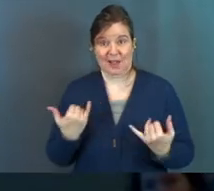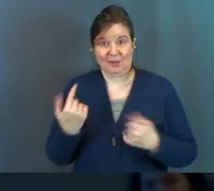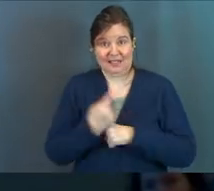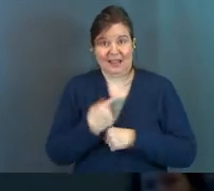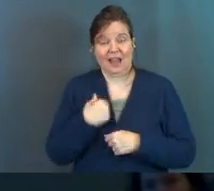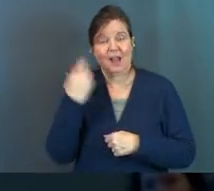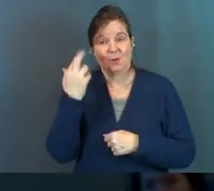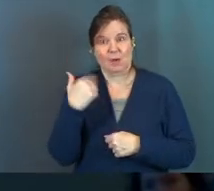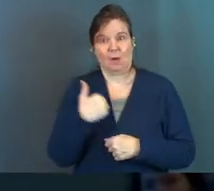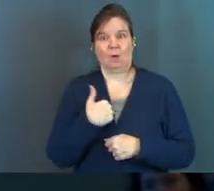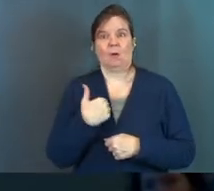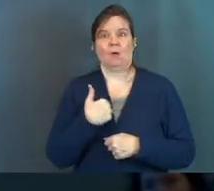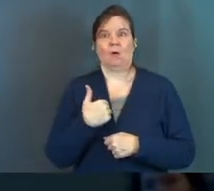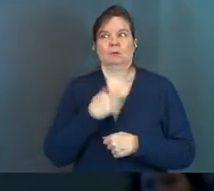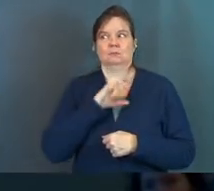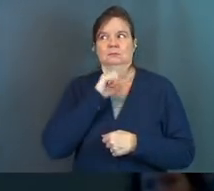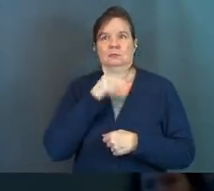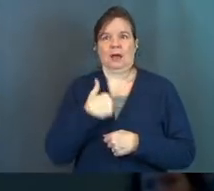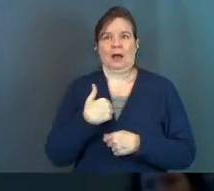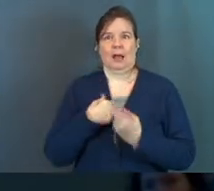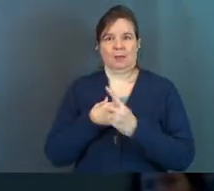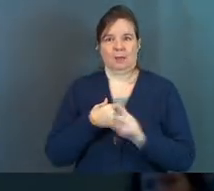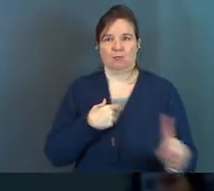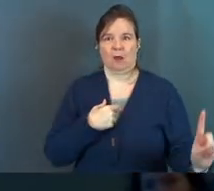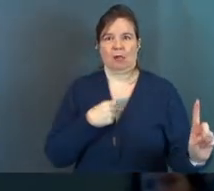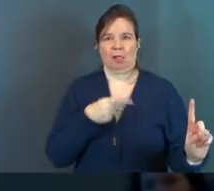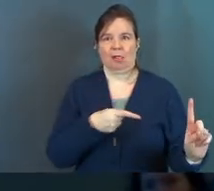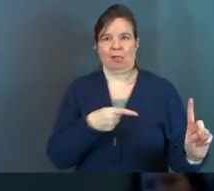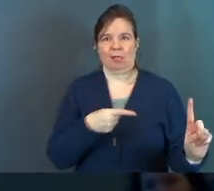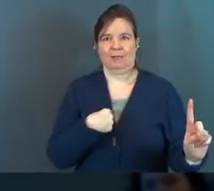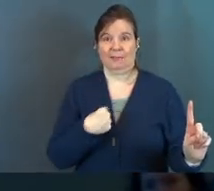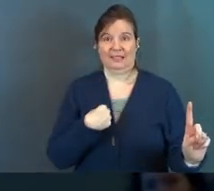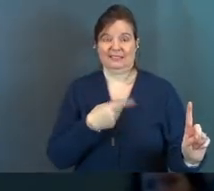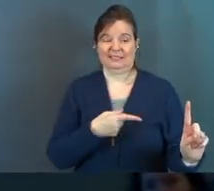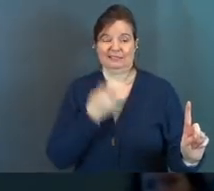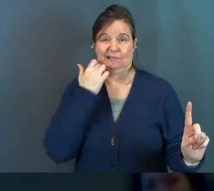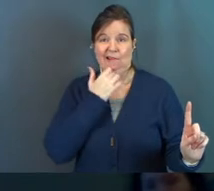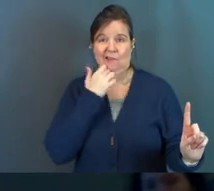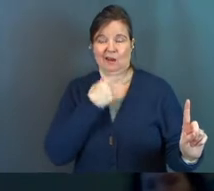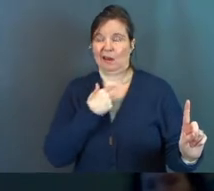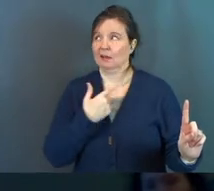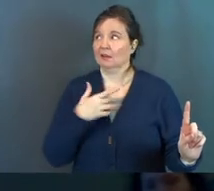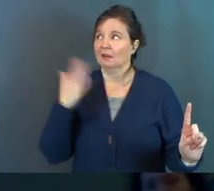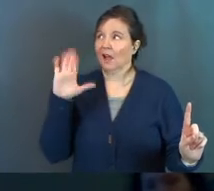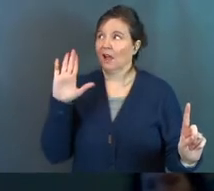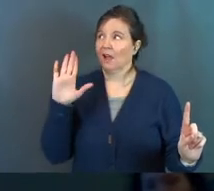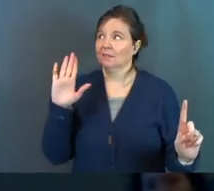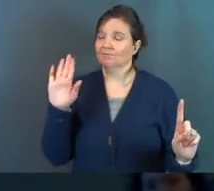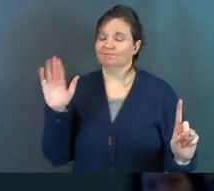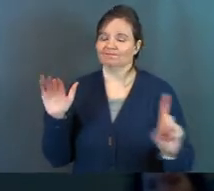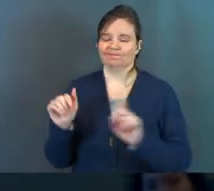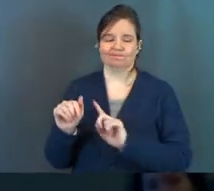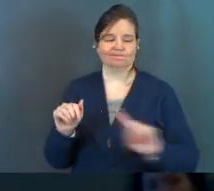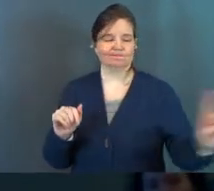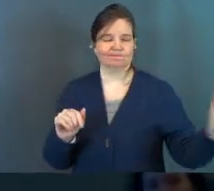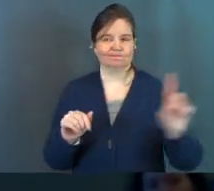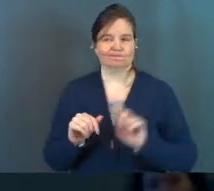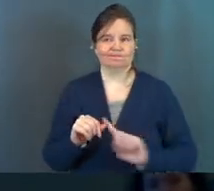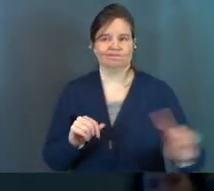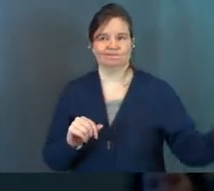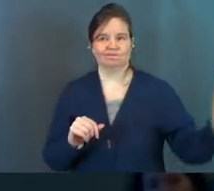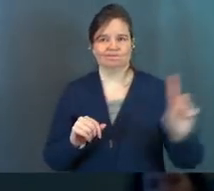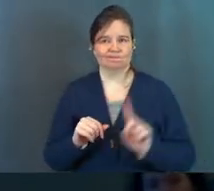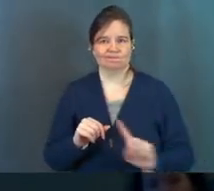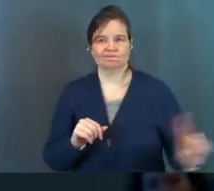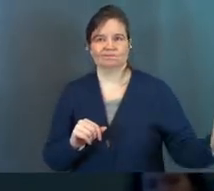days, I realize I'm the prodigal every single day. I'm walking away from God all the time and